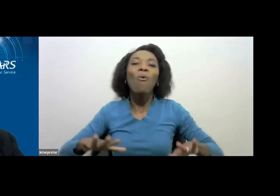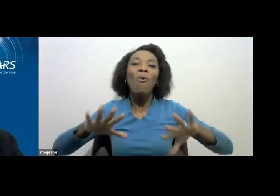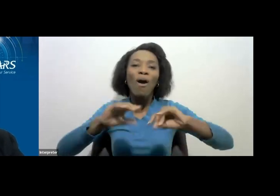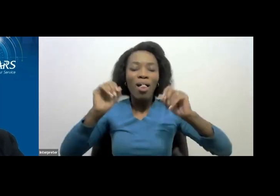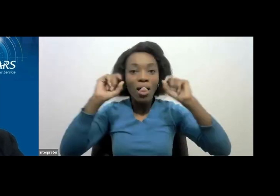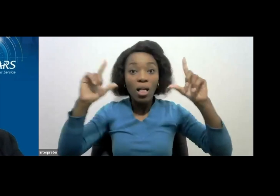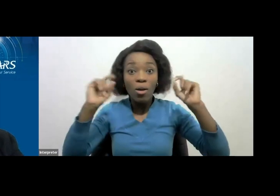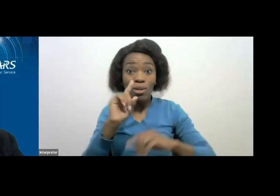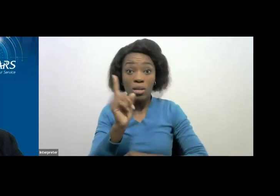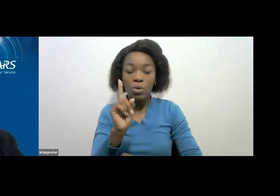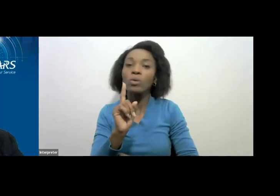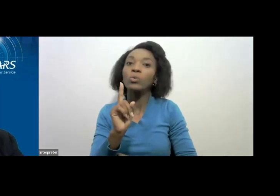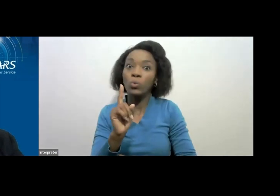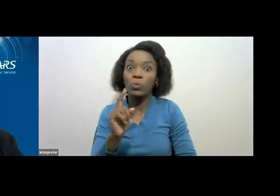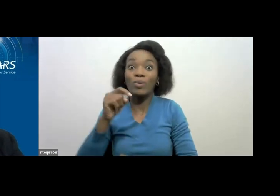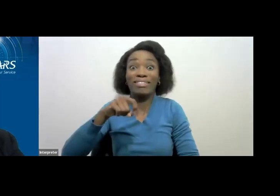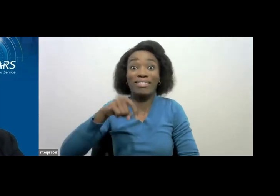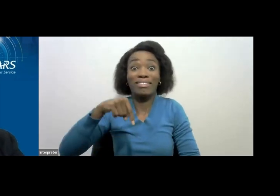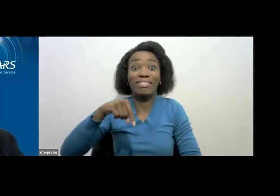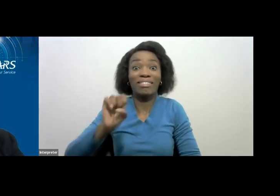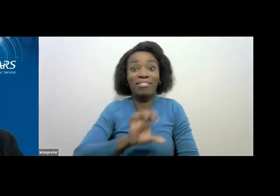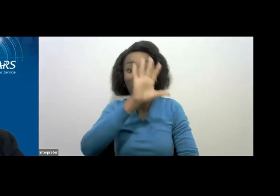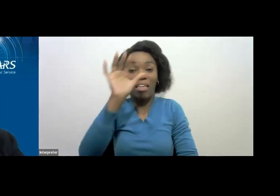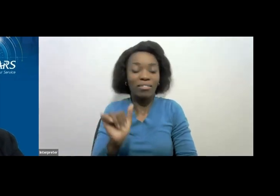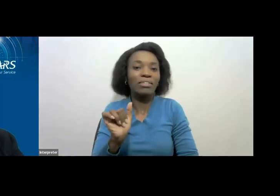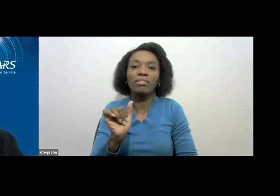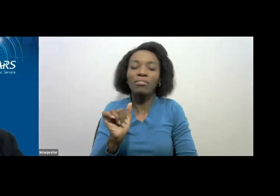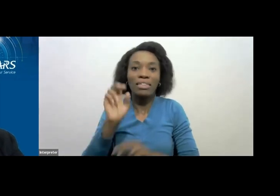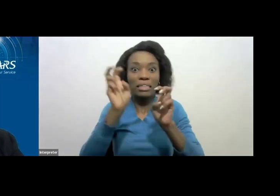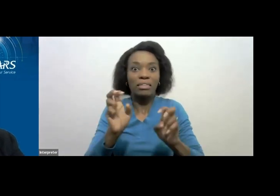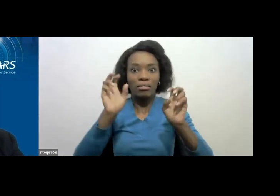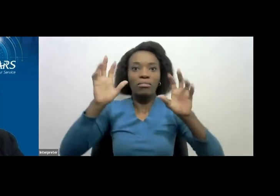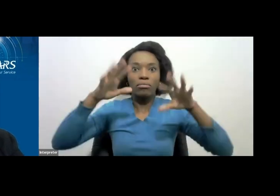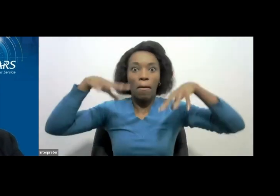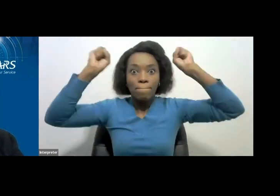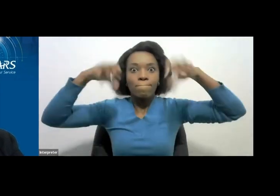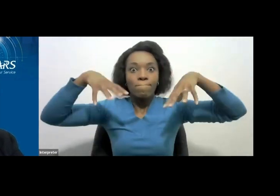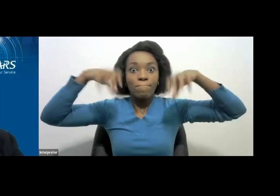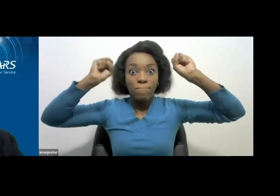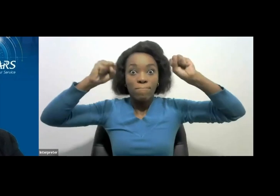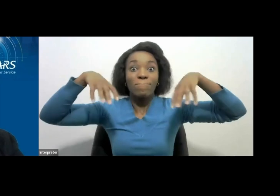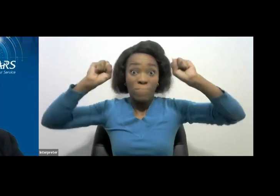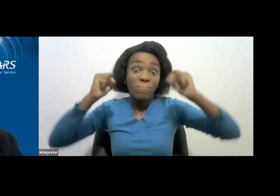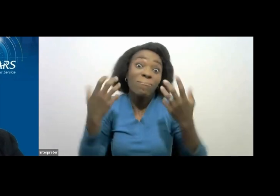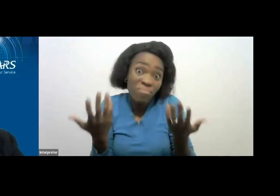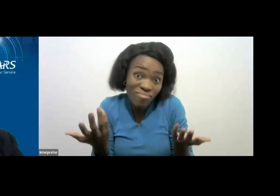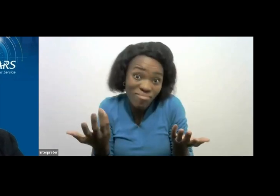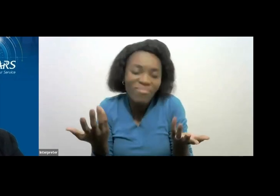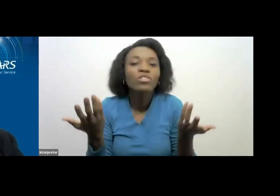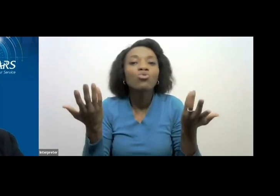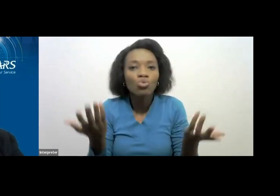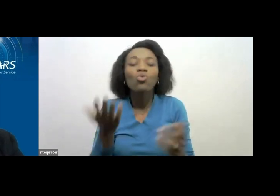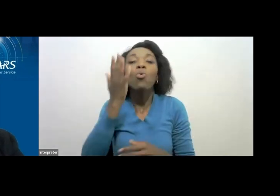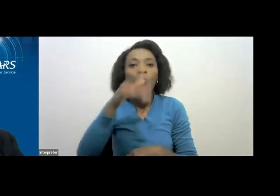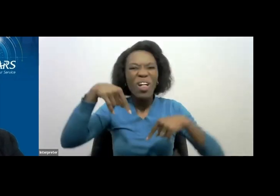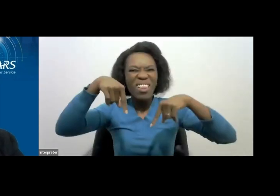experiencing a lot of shading as a country, don't be alarmed. This session is going to be recorded.